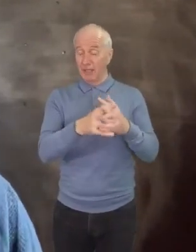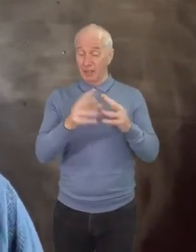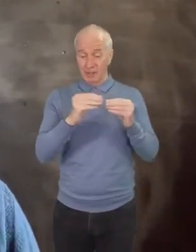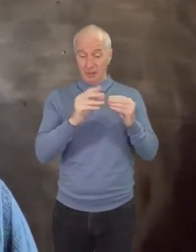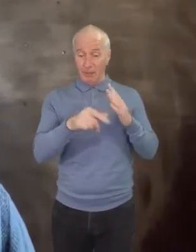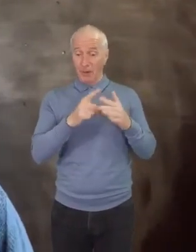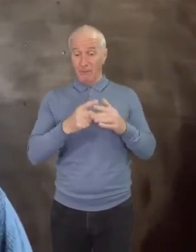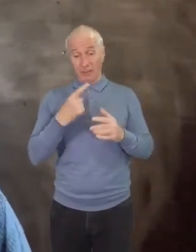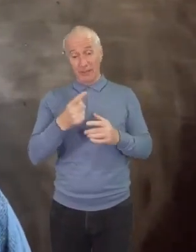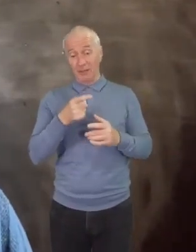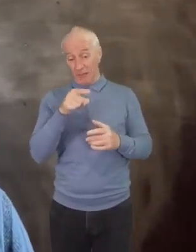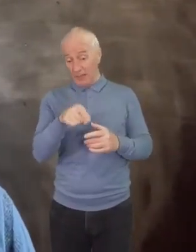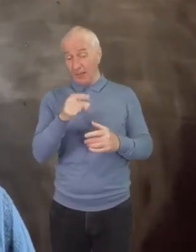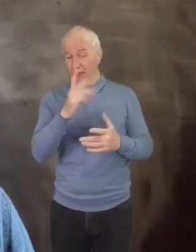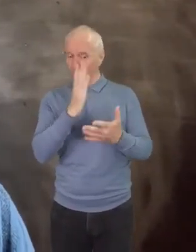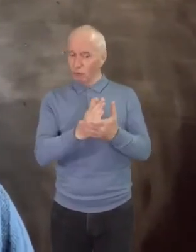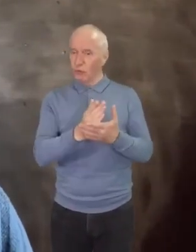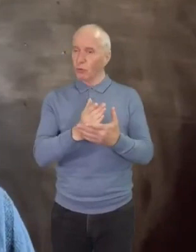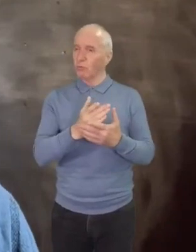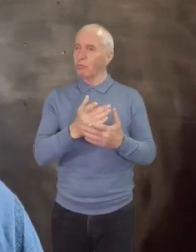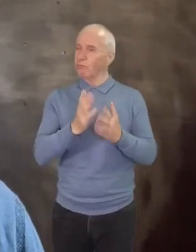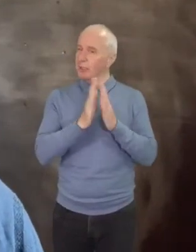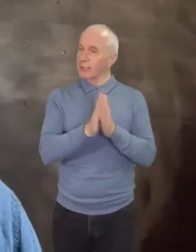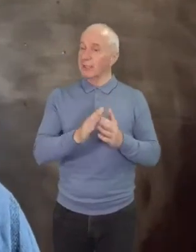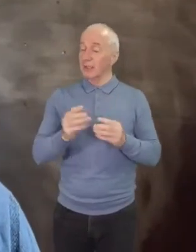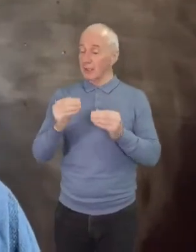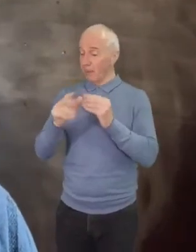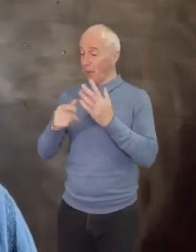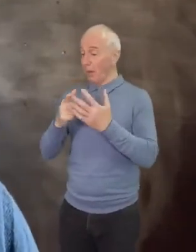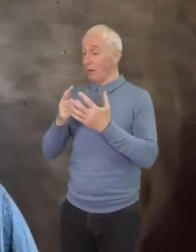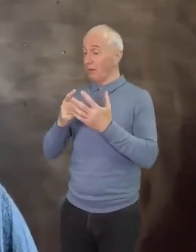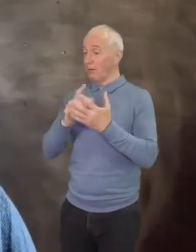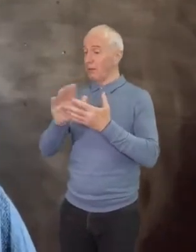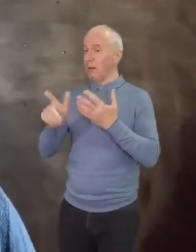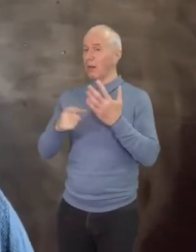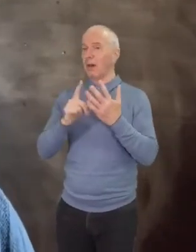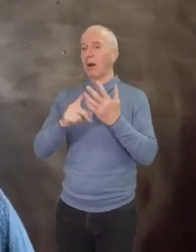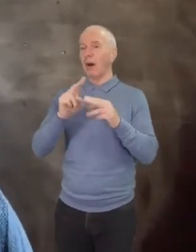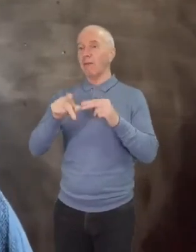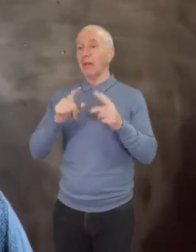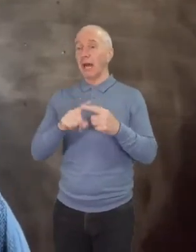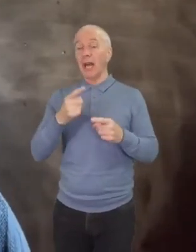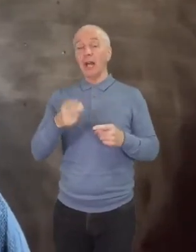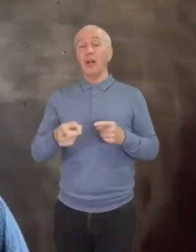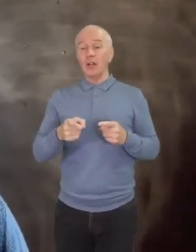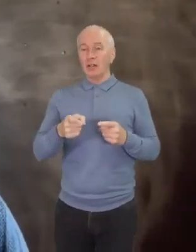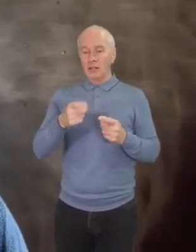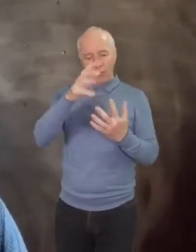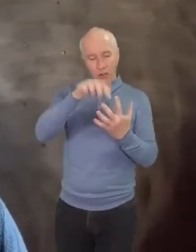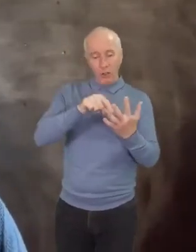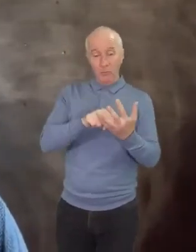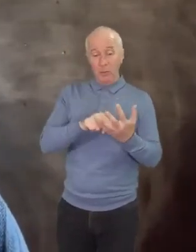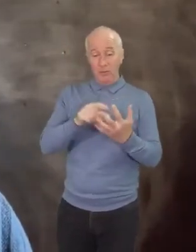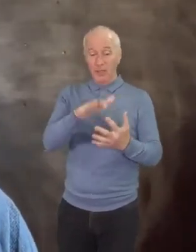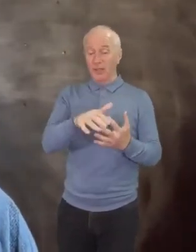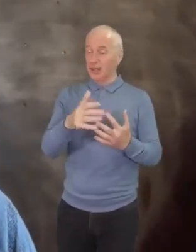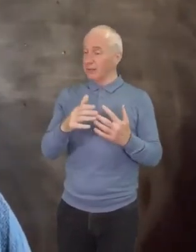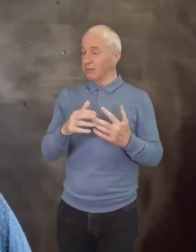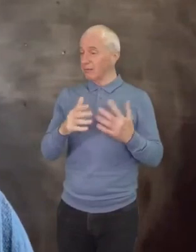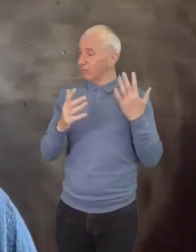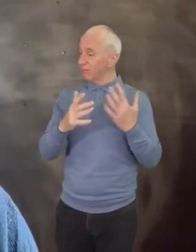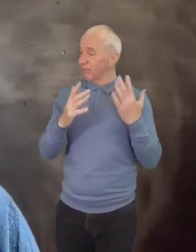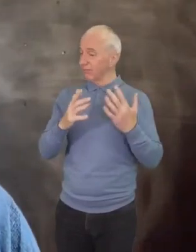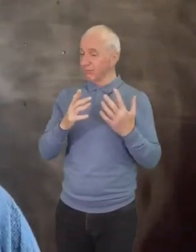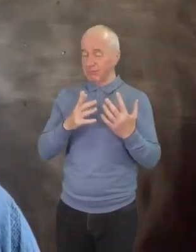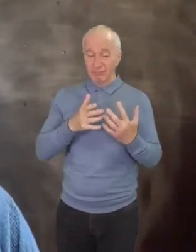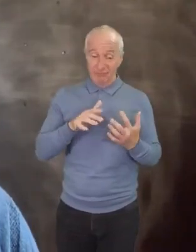to white worship service, Bonhoeffer exclaimed, I heard the gospel preached in the Negro churches. And then